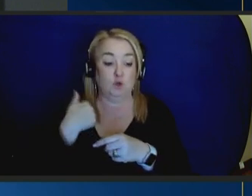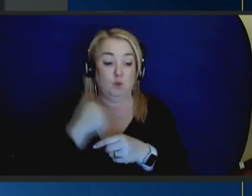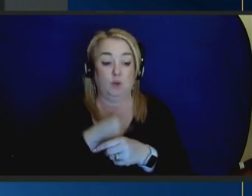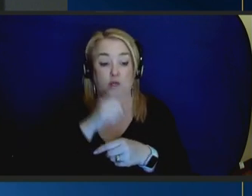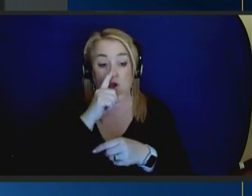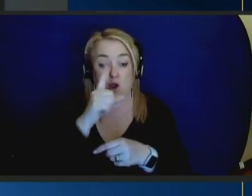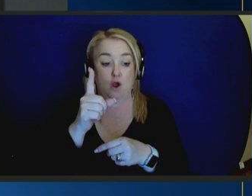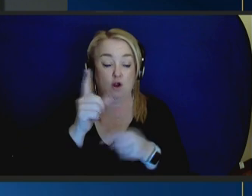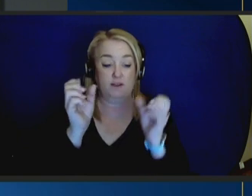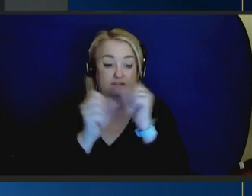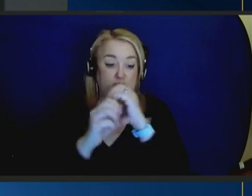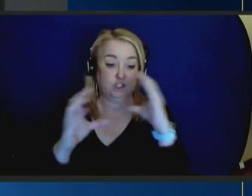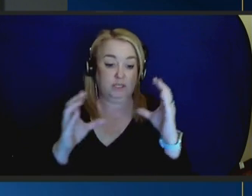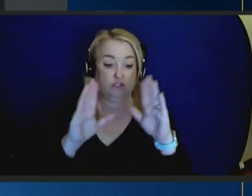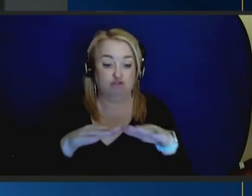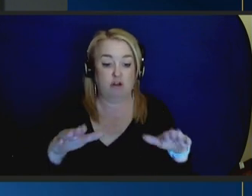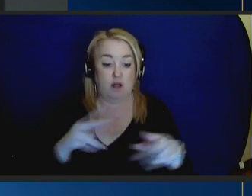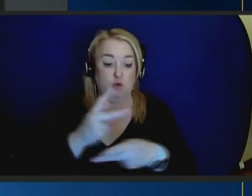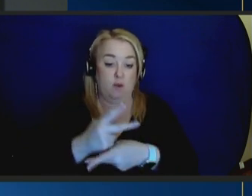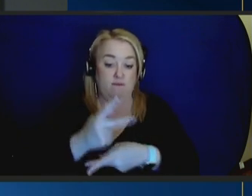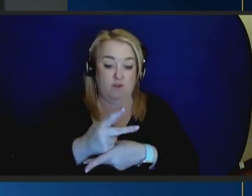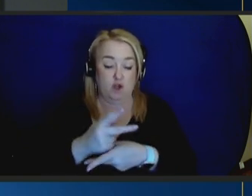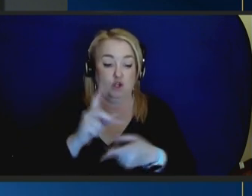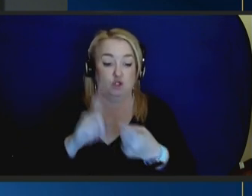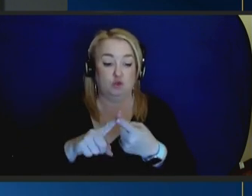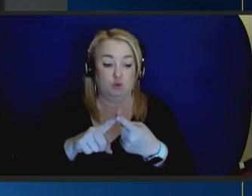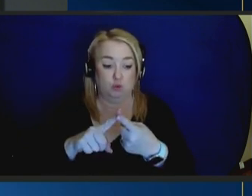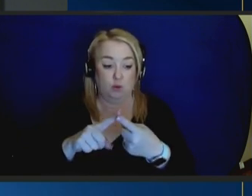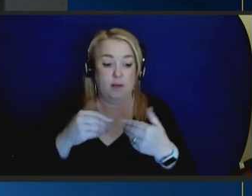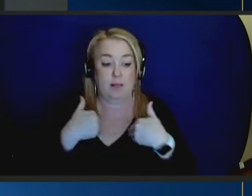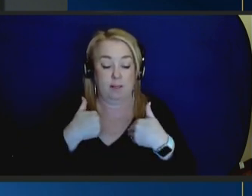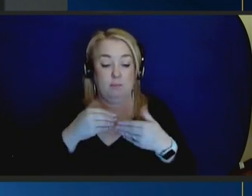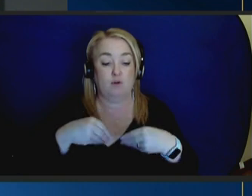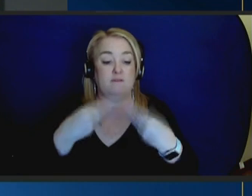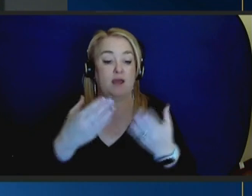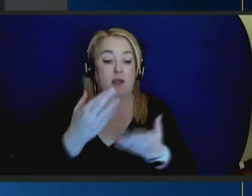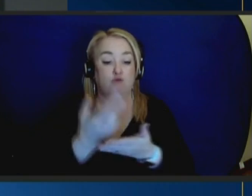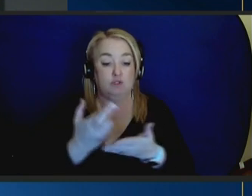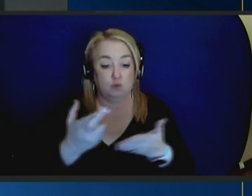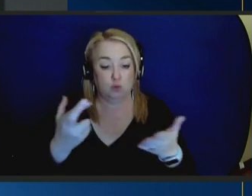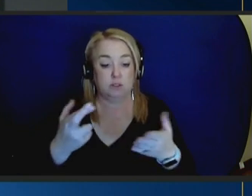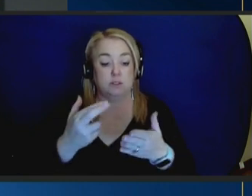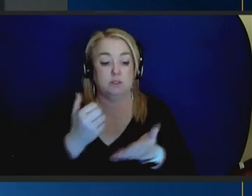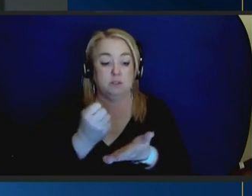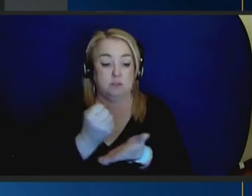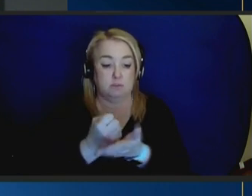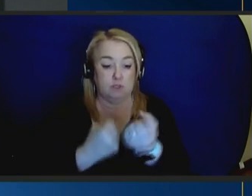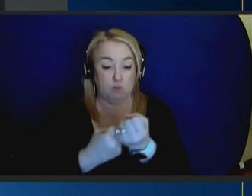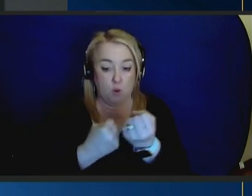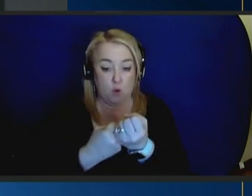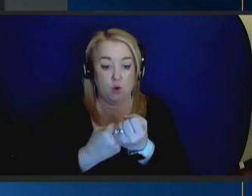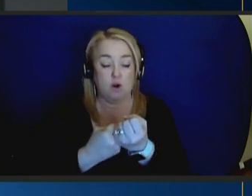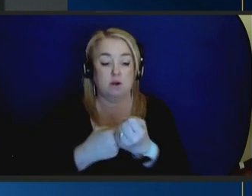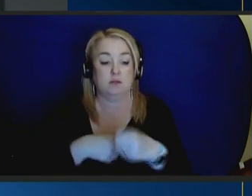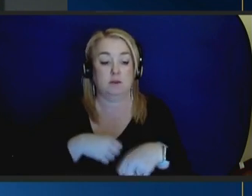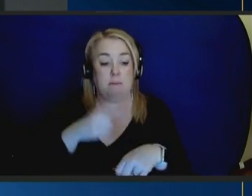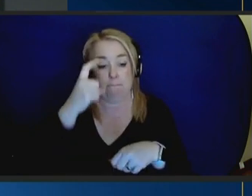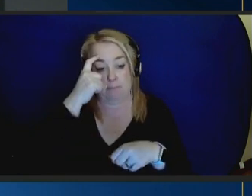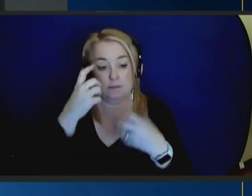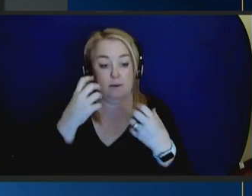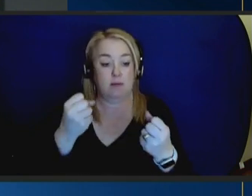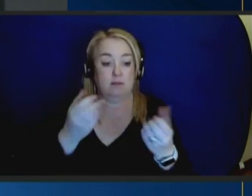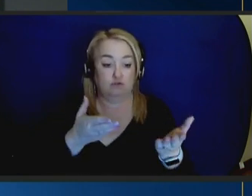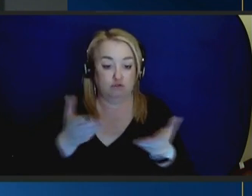to prioritize prevention. It's putting resources and support, lifelines like mental health services, services,